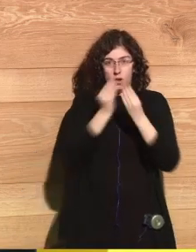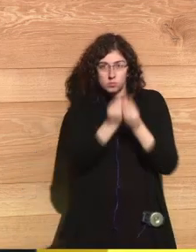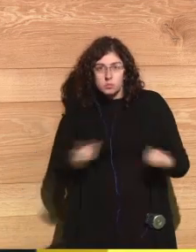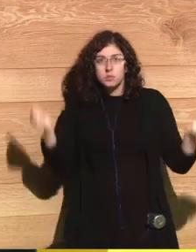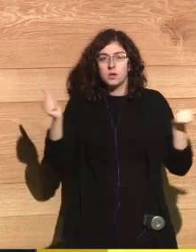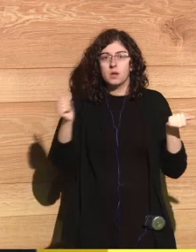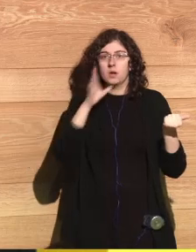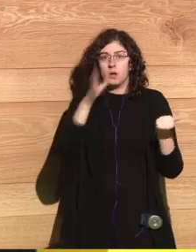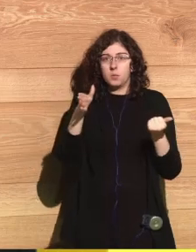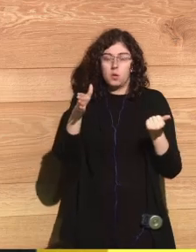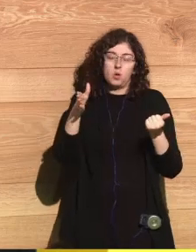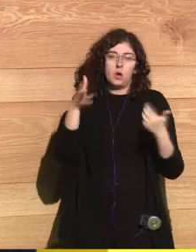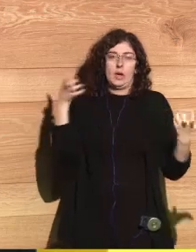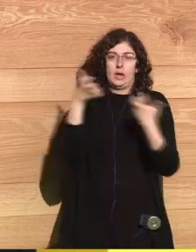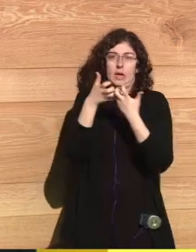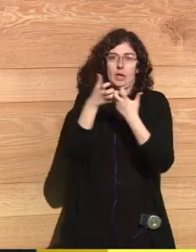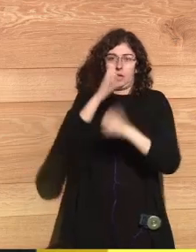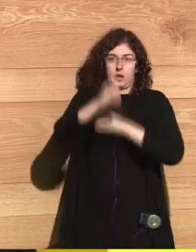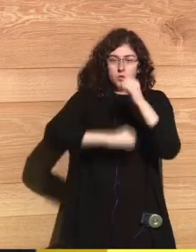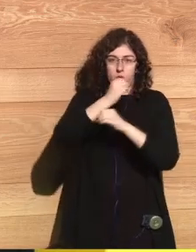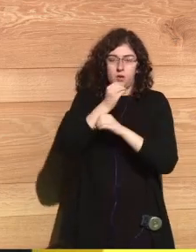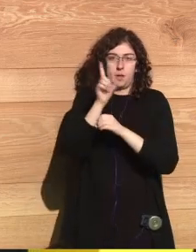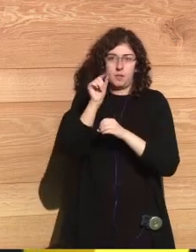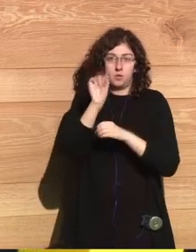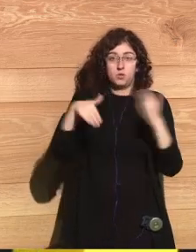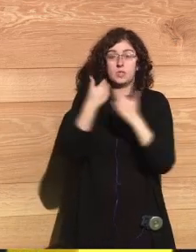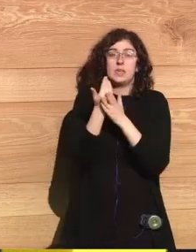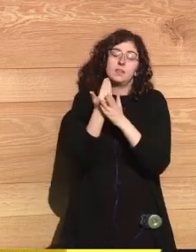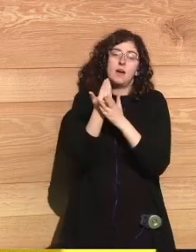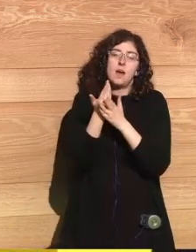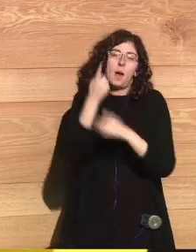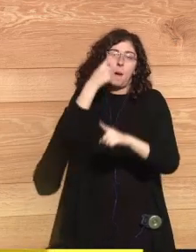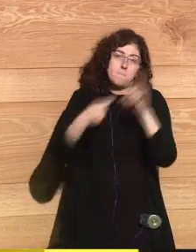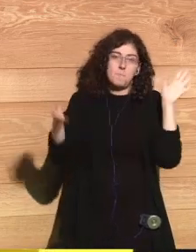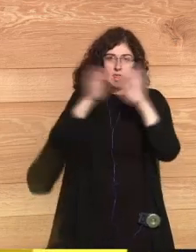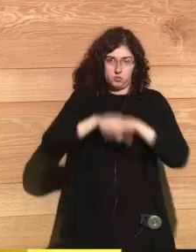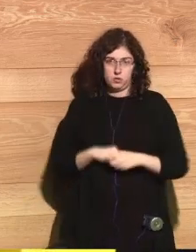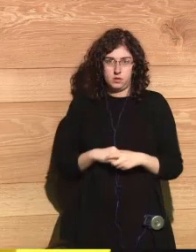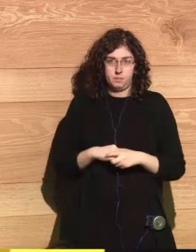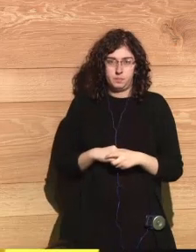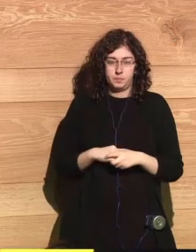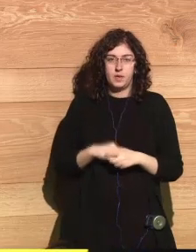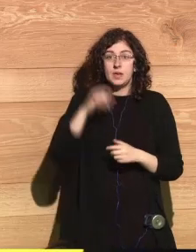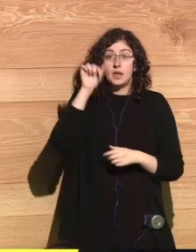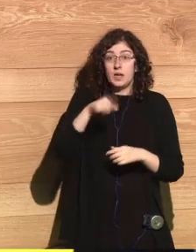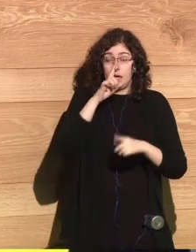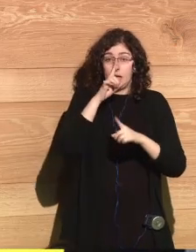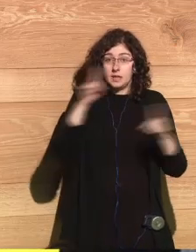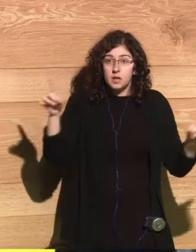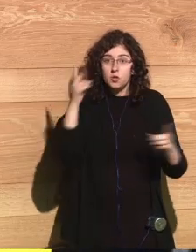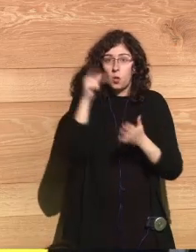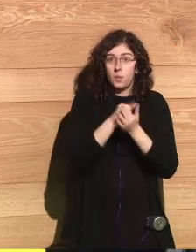human destruction through nuclear war in minutes before midnight. This year, 2020,